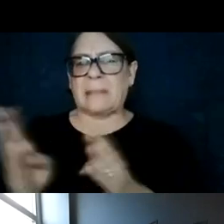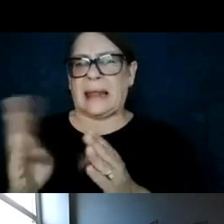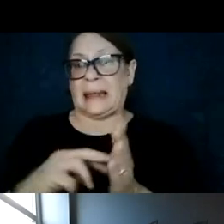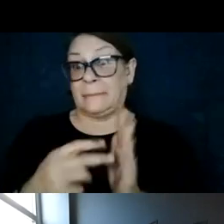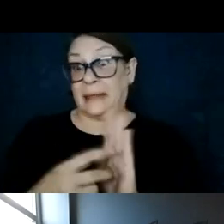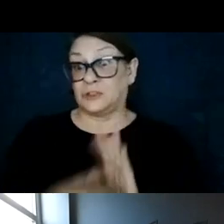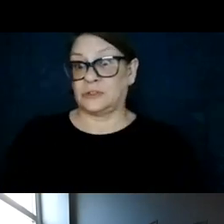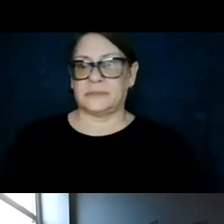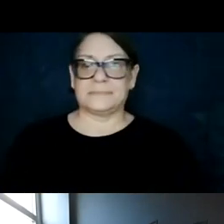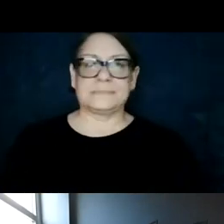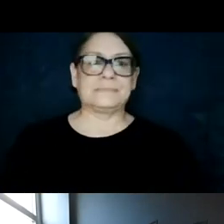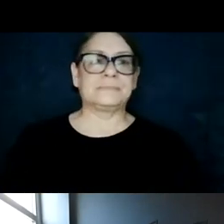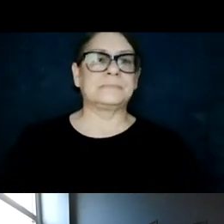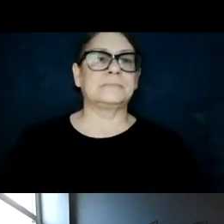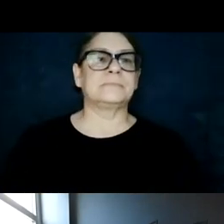that.